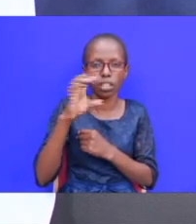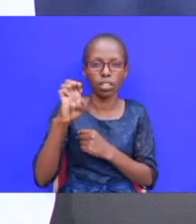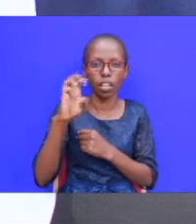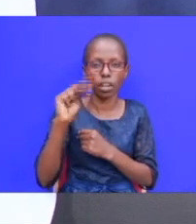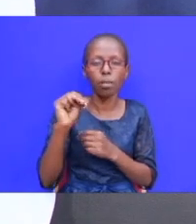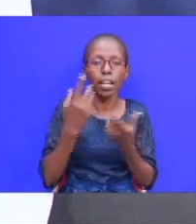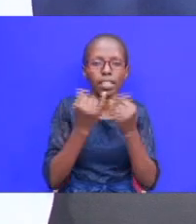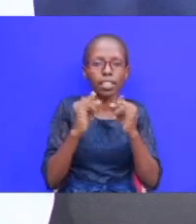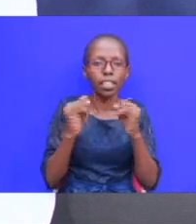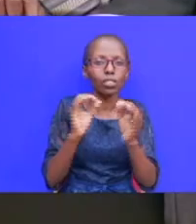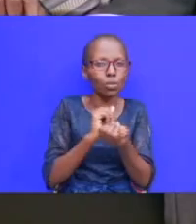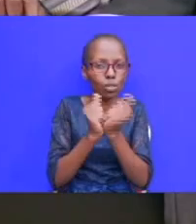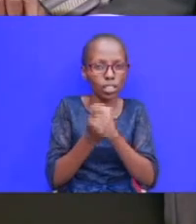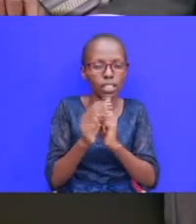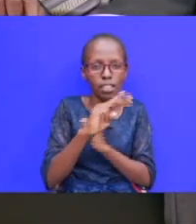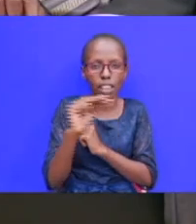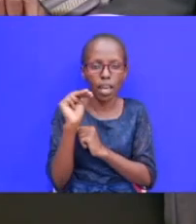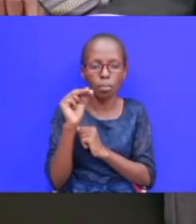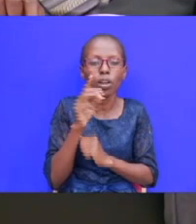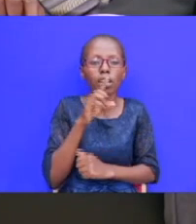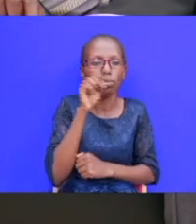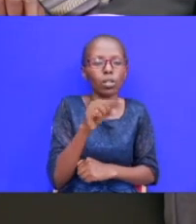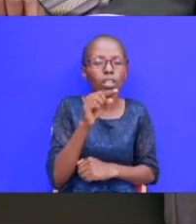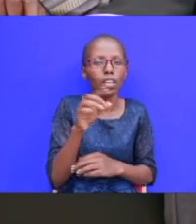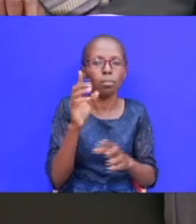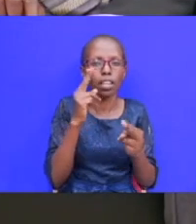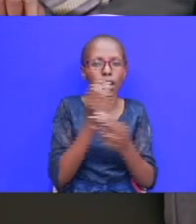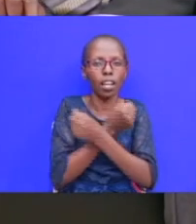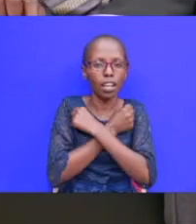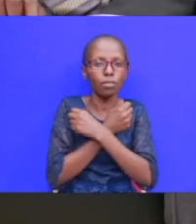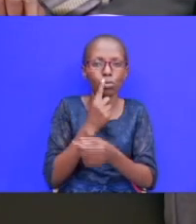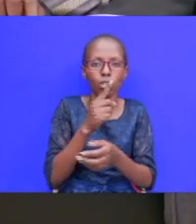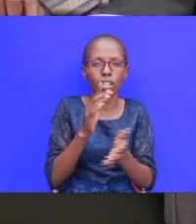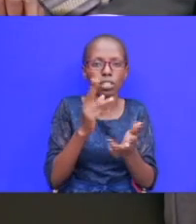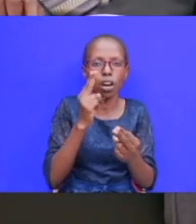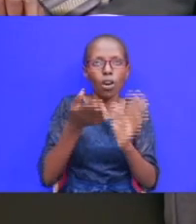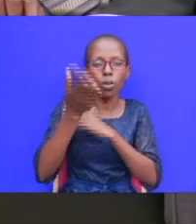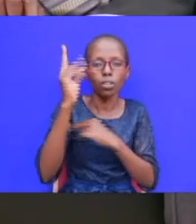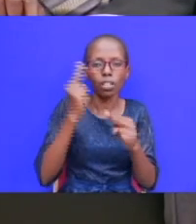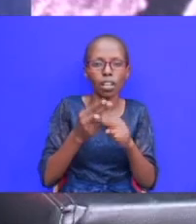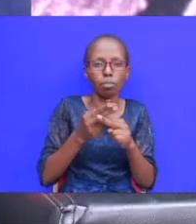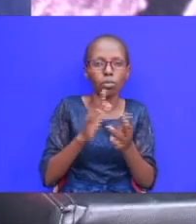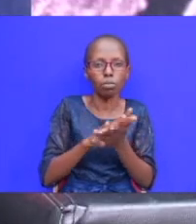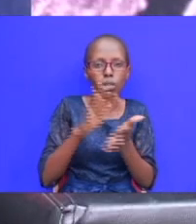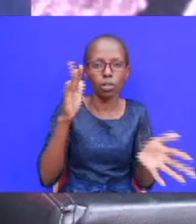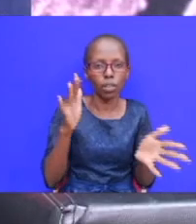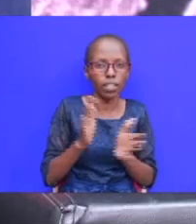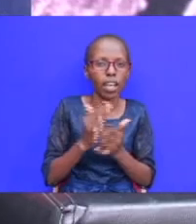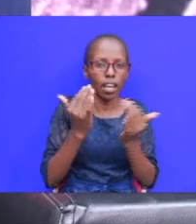try to correct them or rebuke them in love so that god's name could be glorified amen amen so i gather that uh